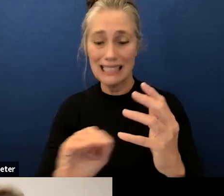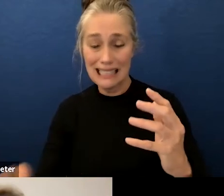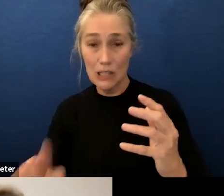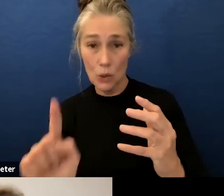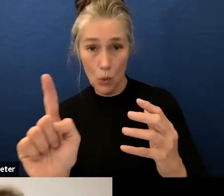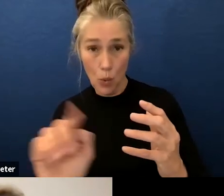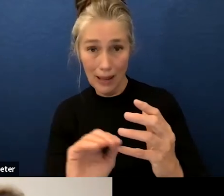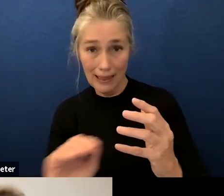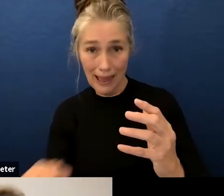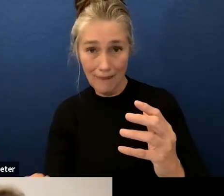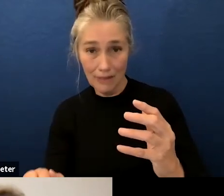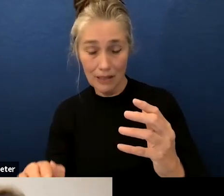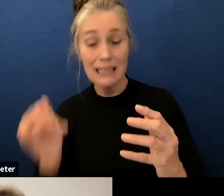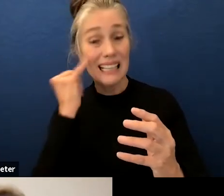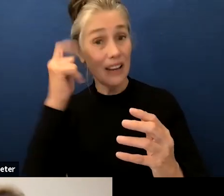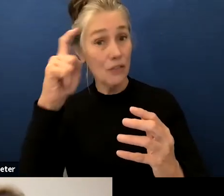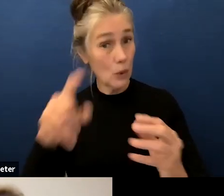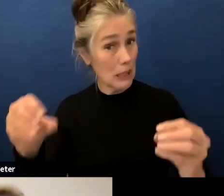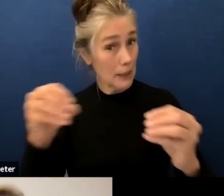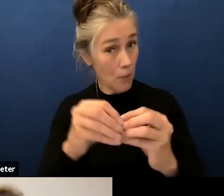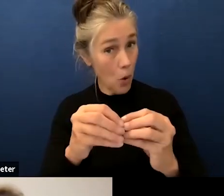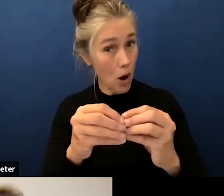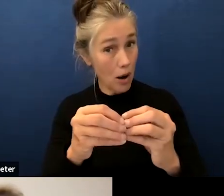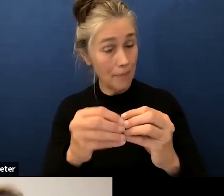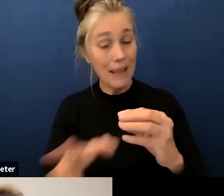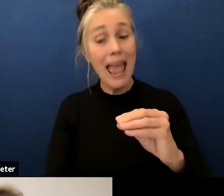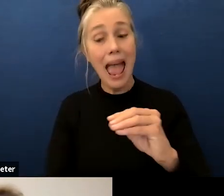as needed and appropriate